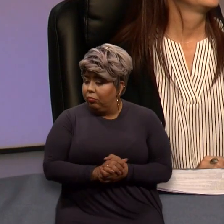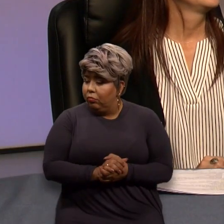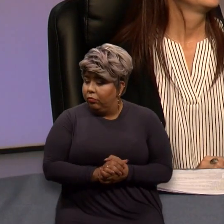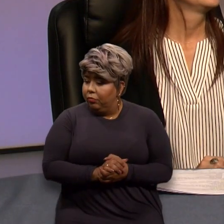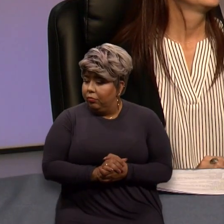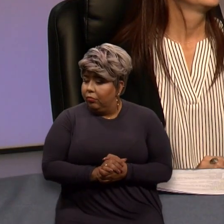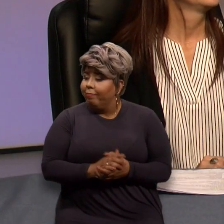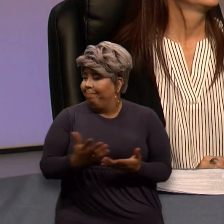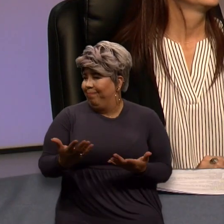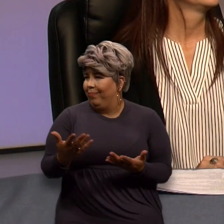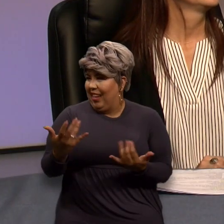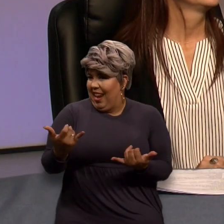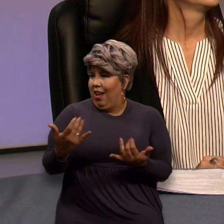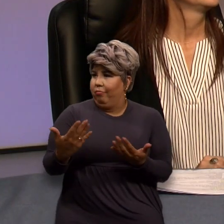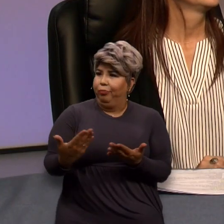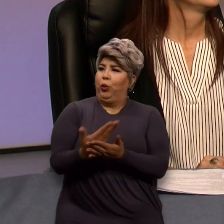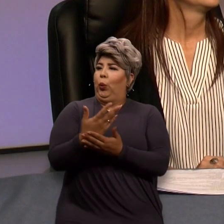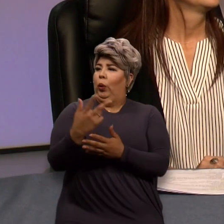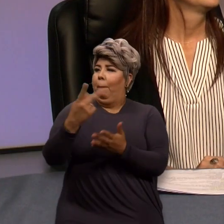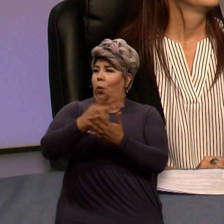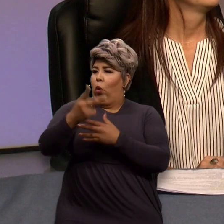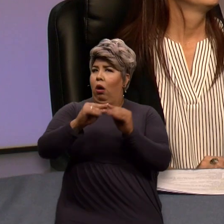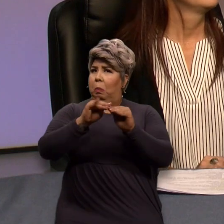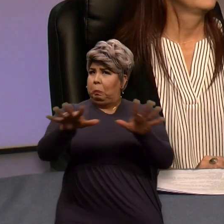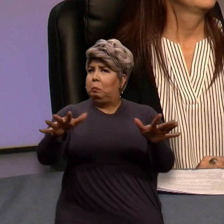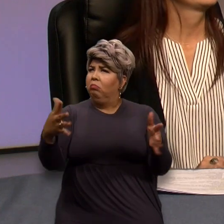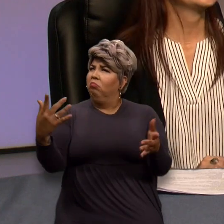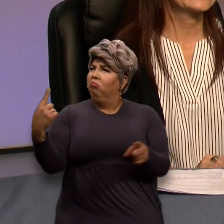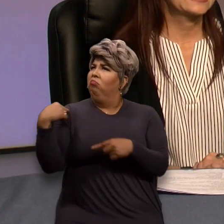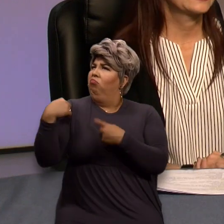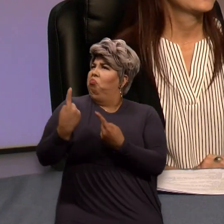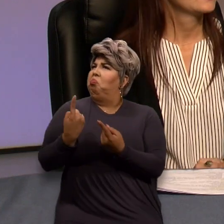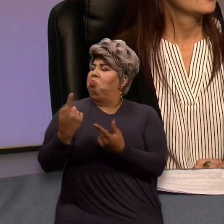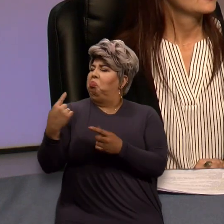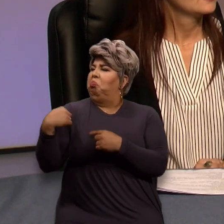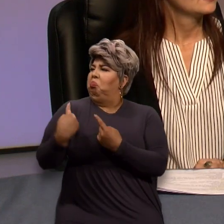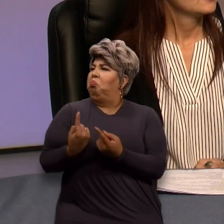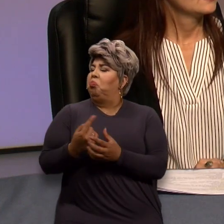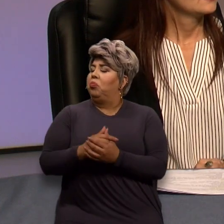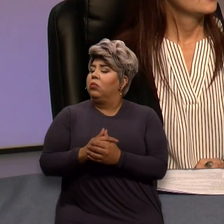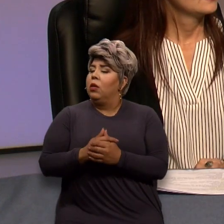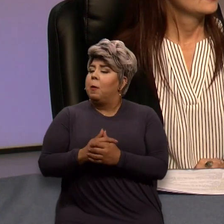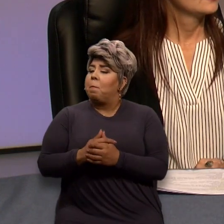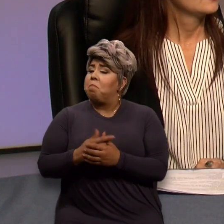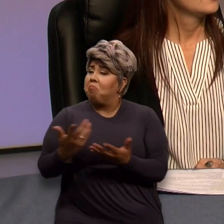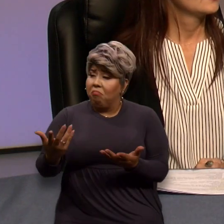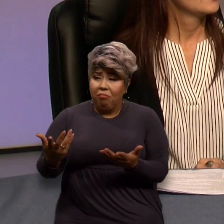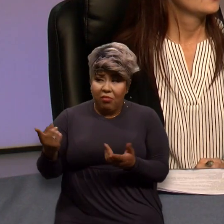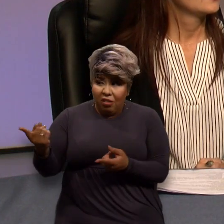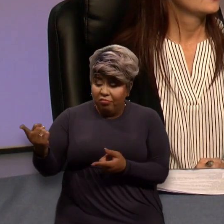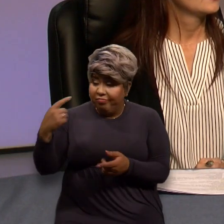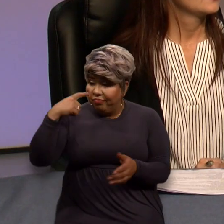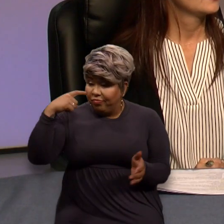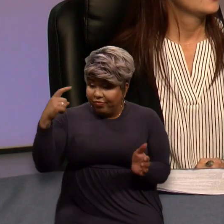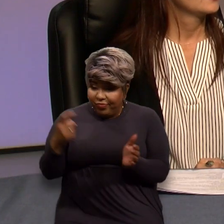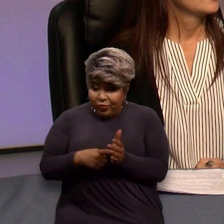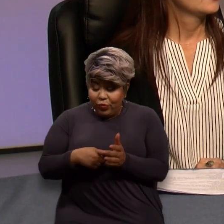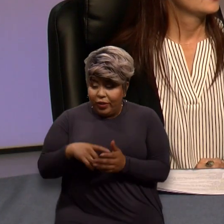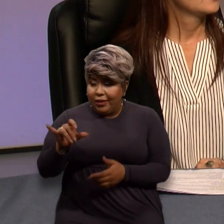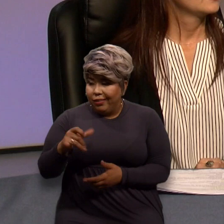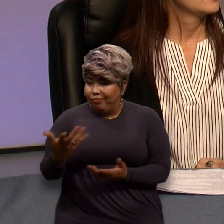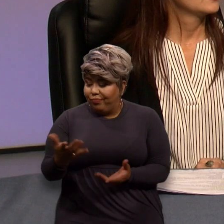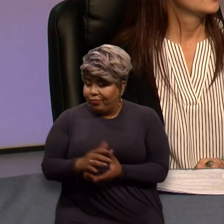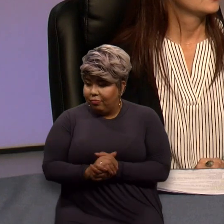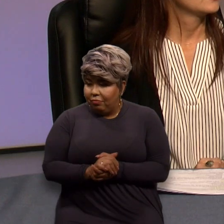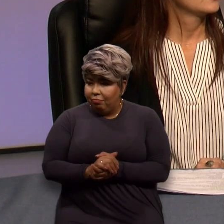Now that this program is out, the service has been out for a while now, have you seen kind of